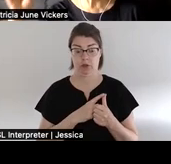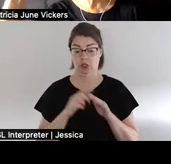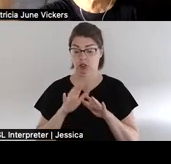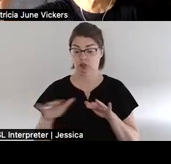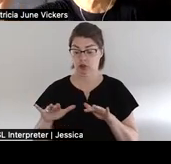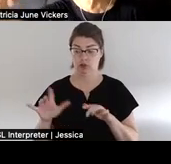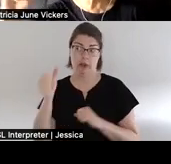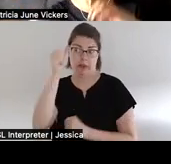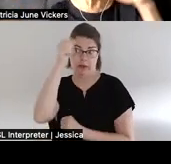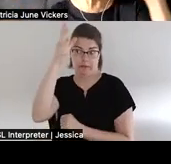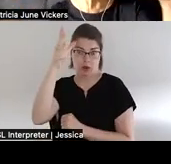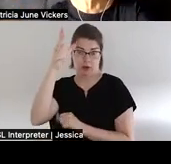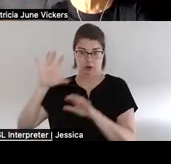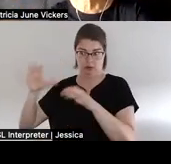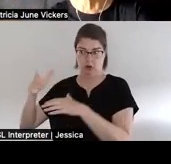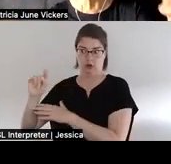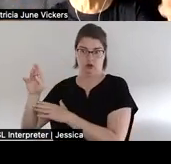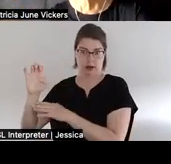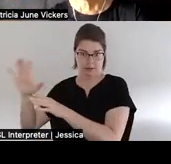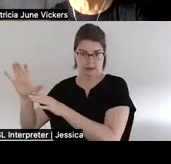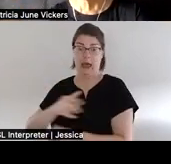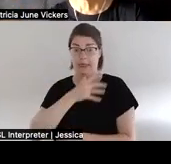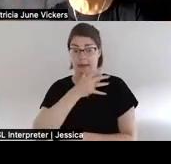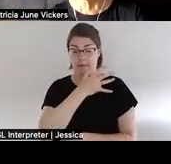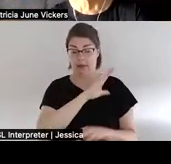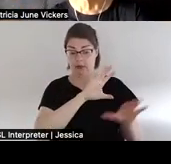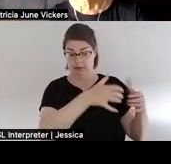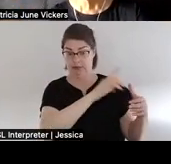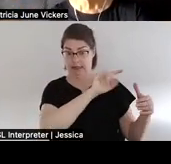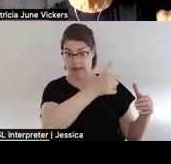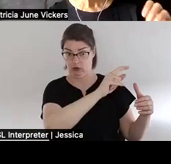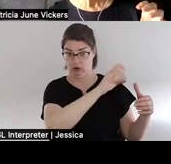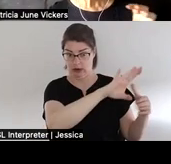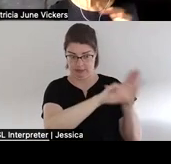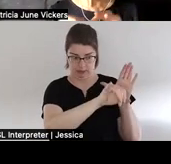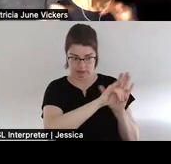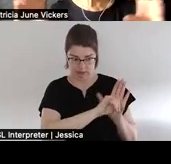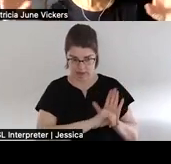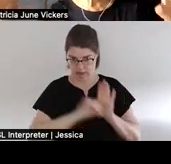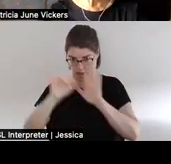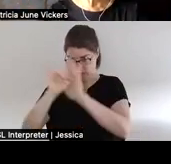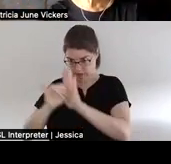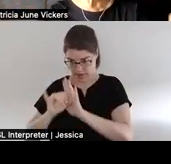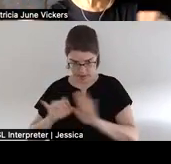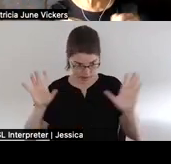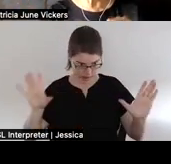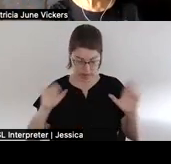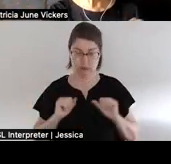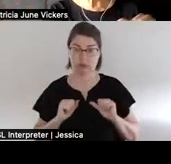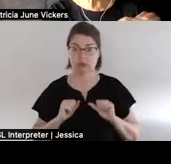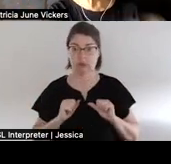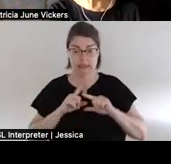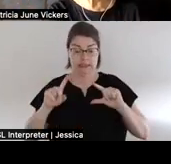which is one tribe and the mother's side which is another tribe so they identified the